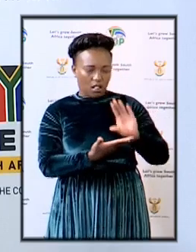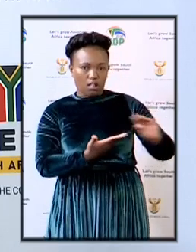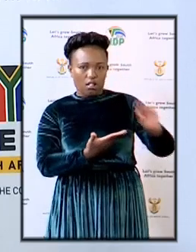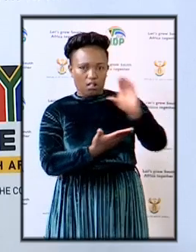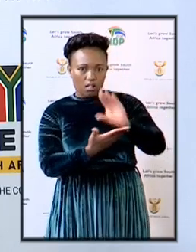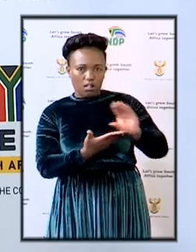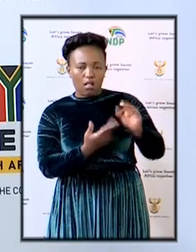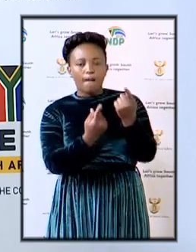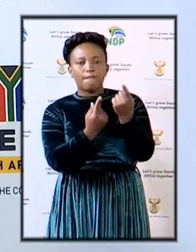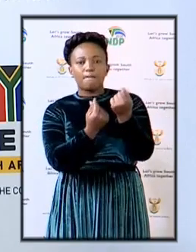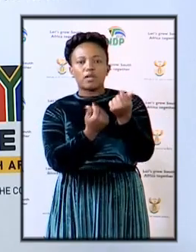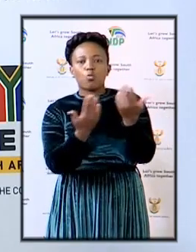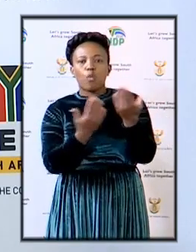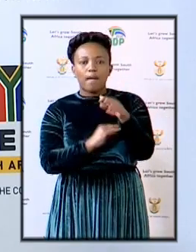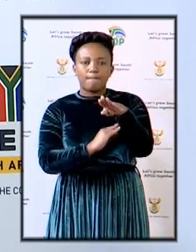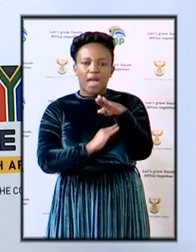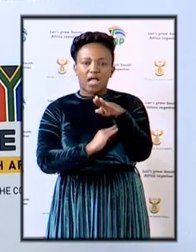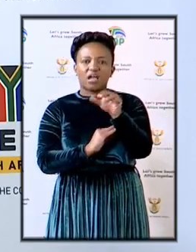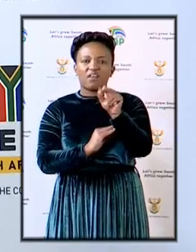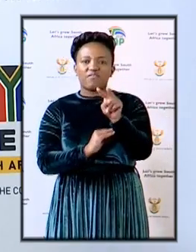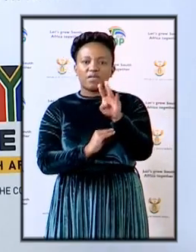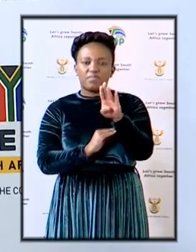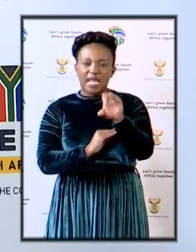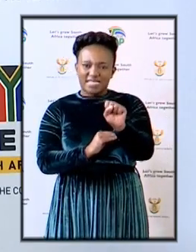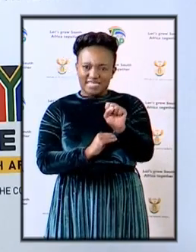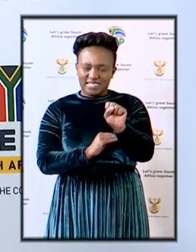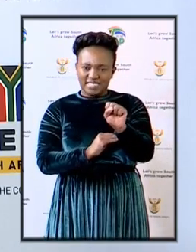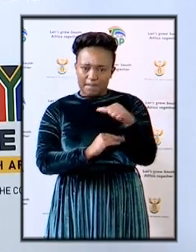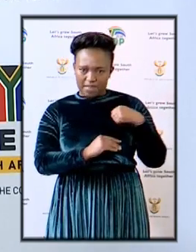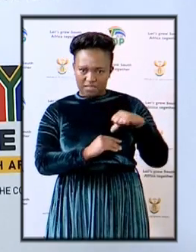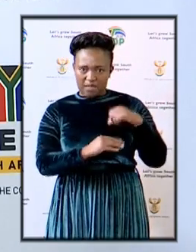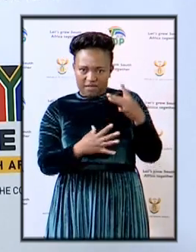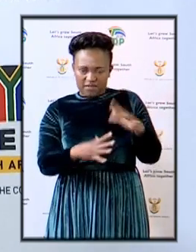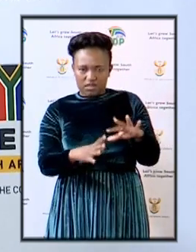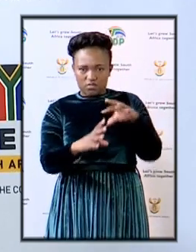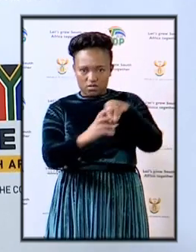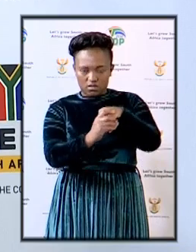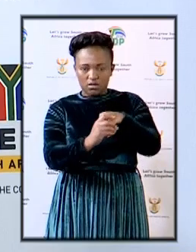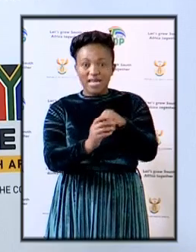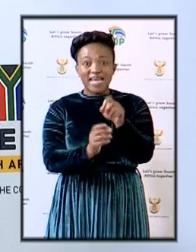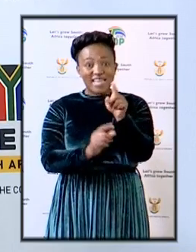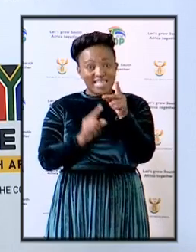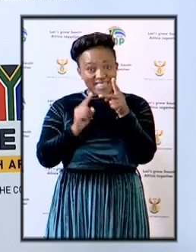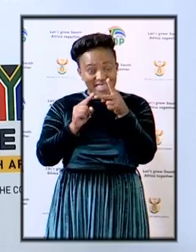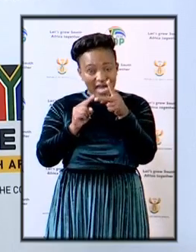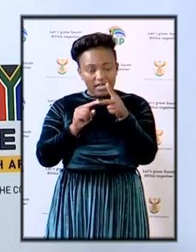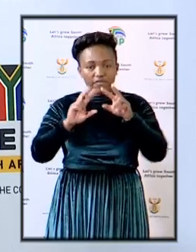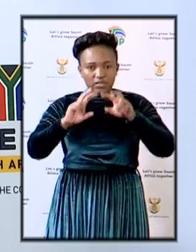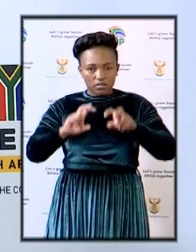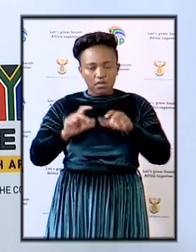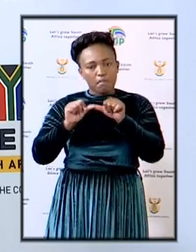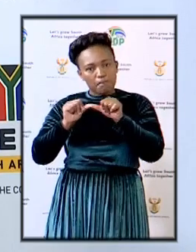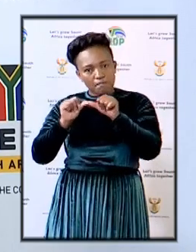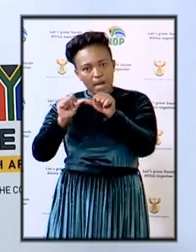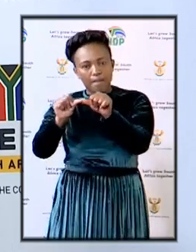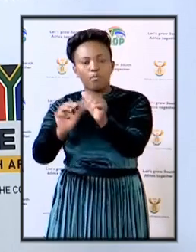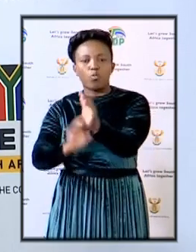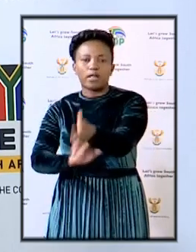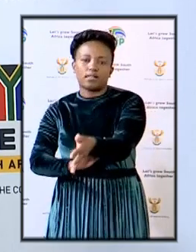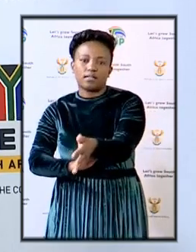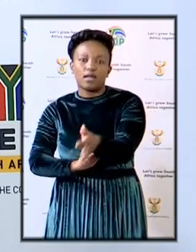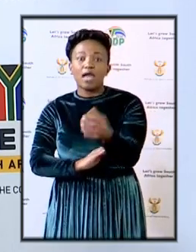in the VBS so that part of the investigation is continuing